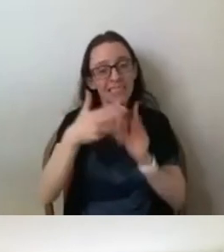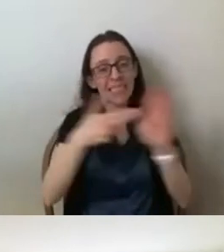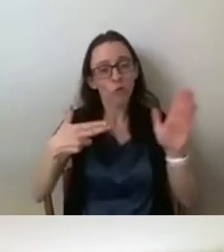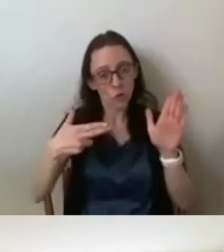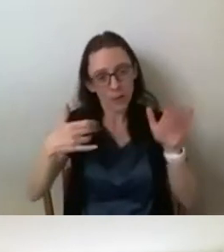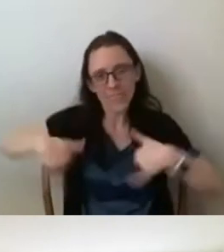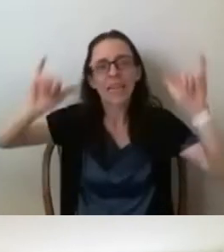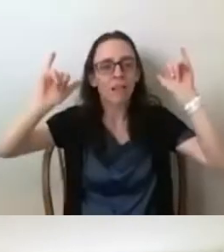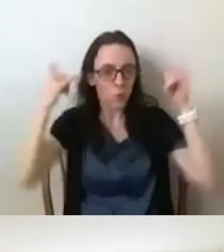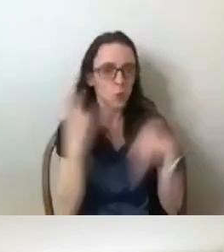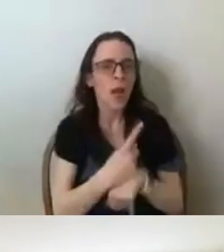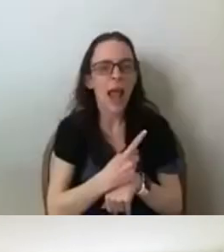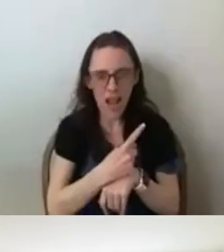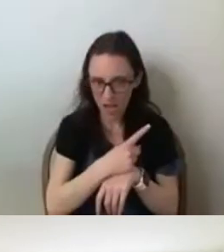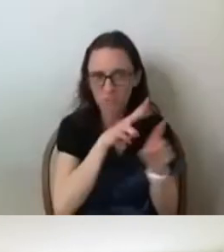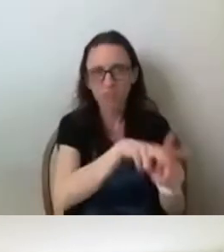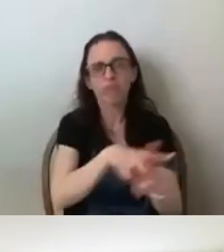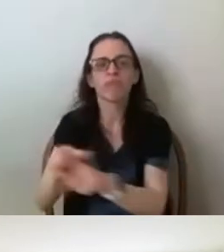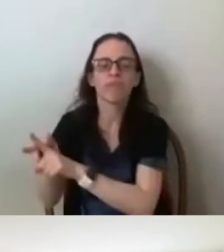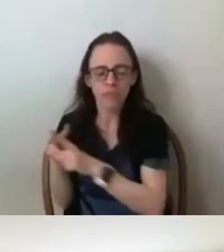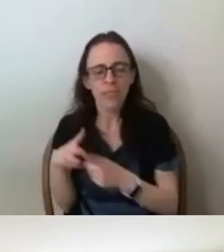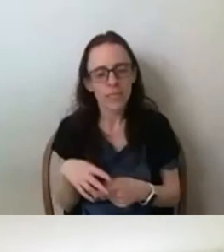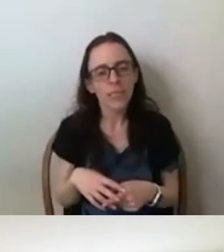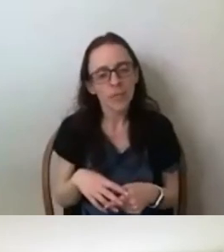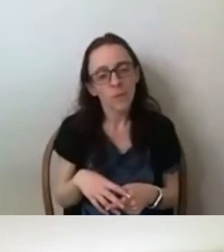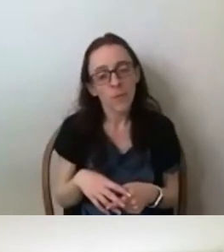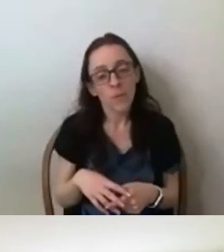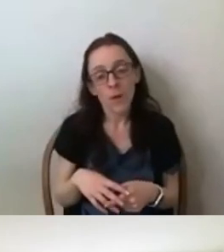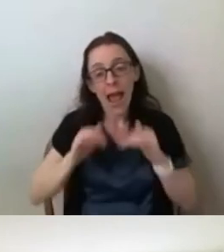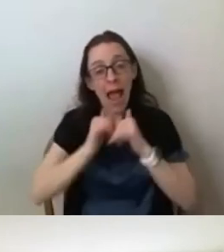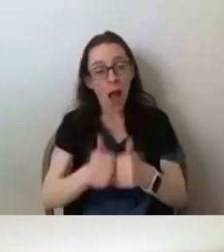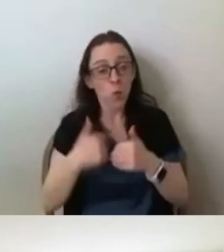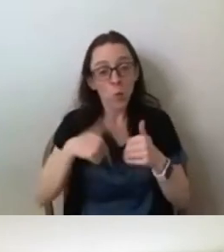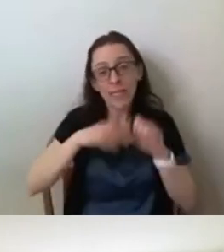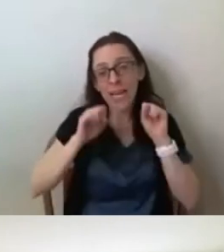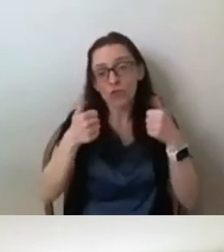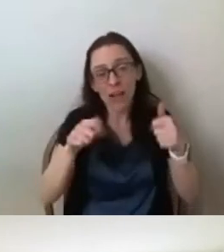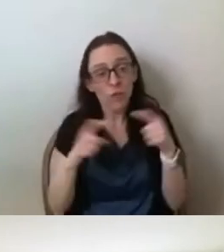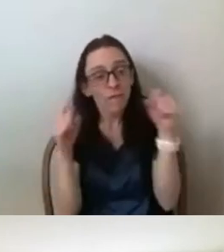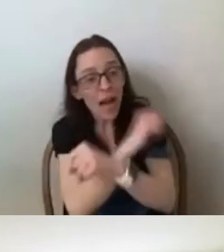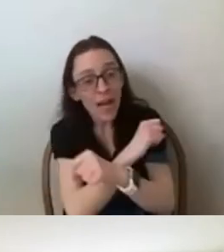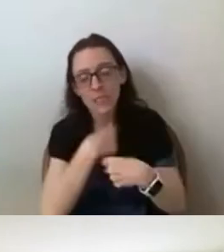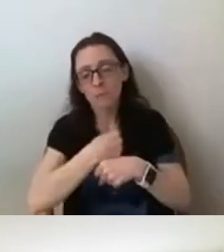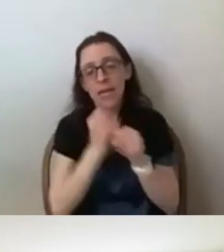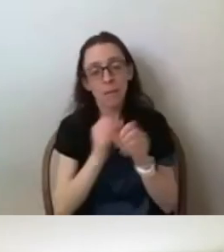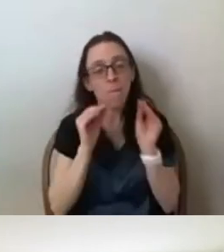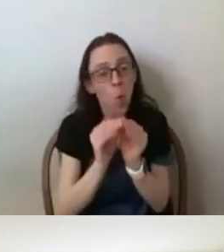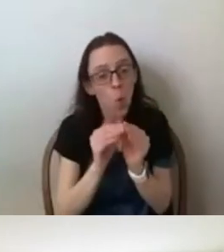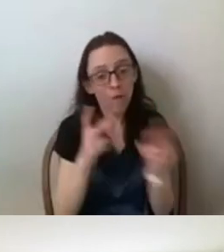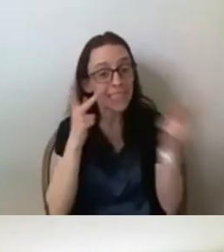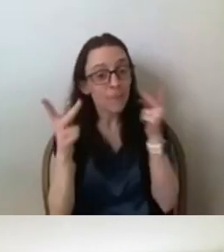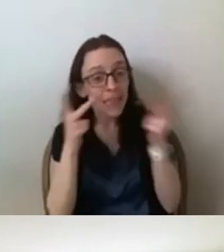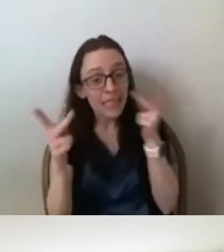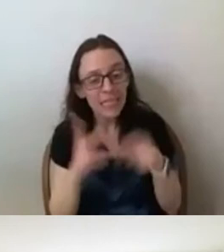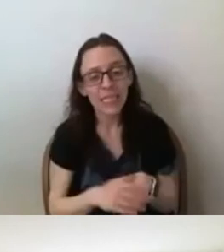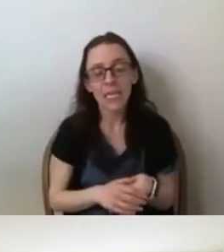a current conclusion that can be drawn or how can we combat it is that through visibility and like obviously centering marginalized